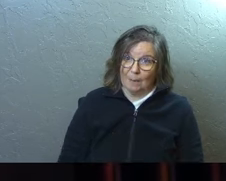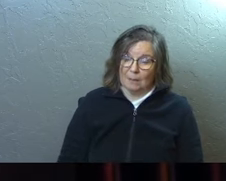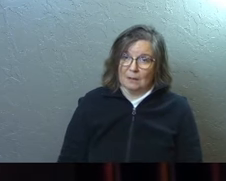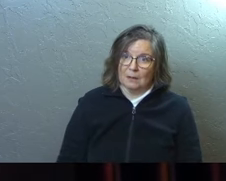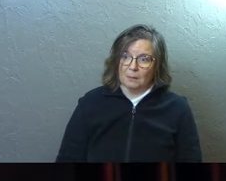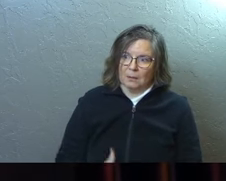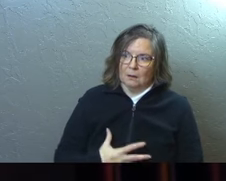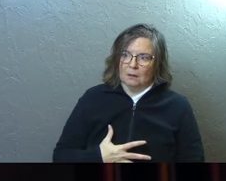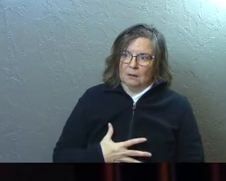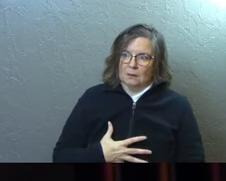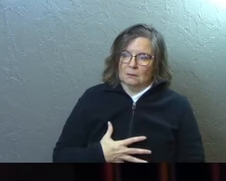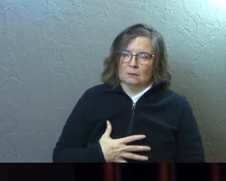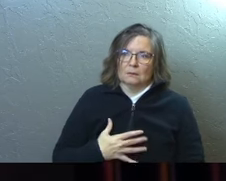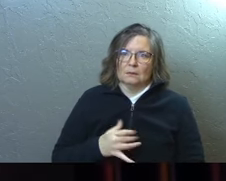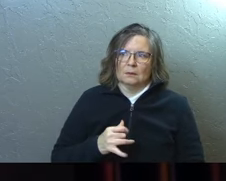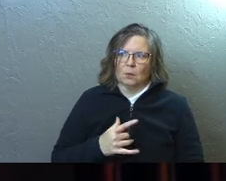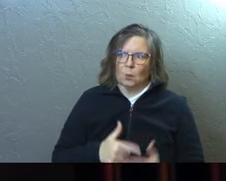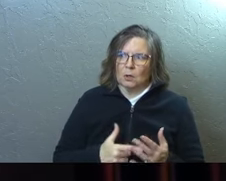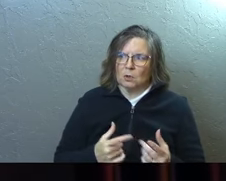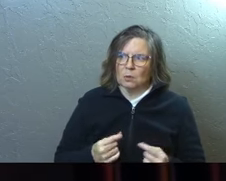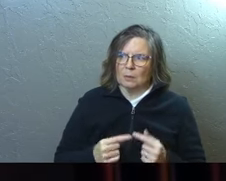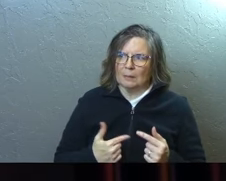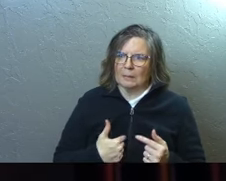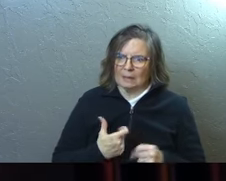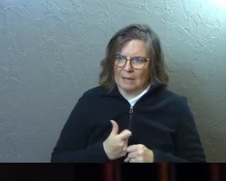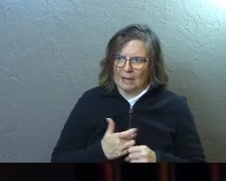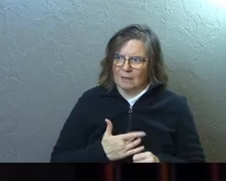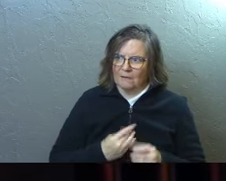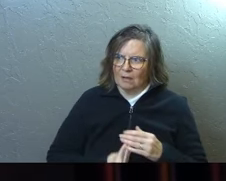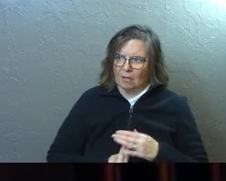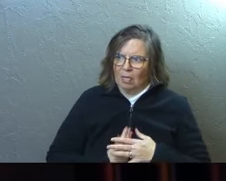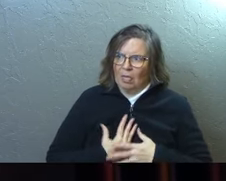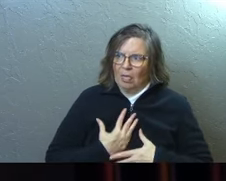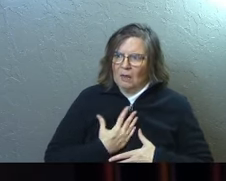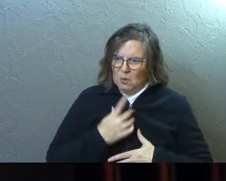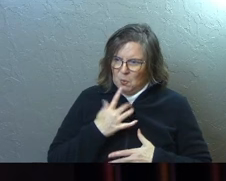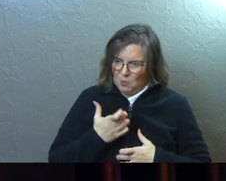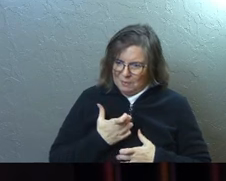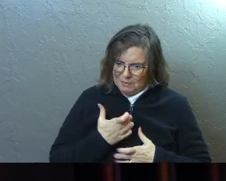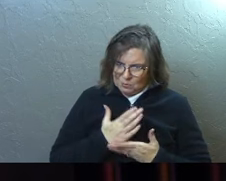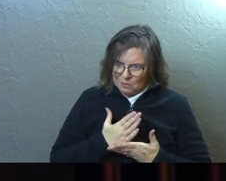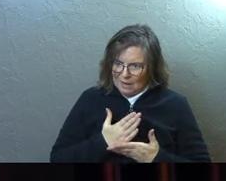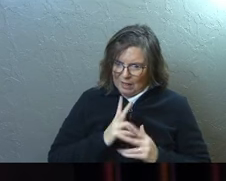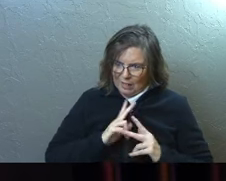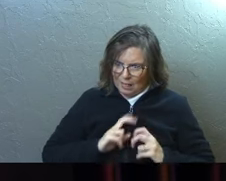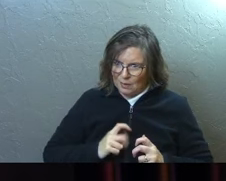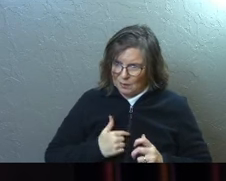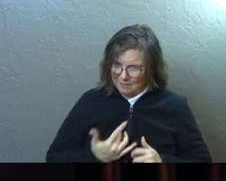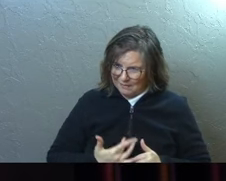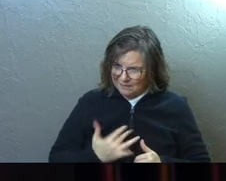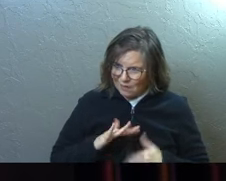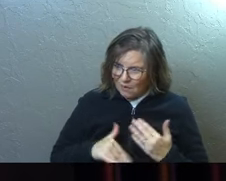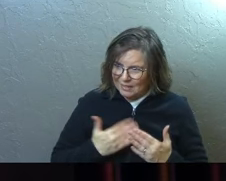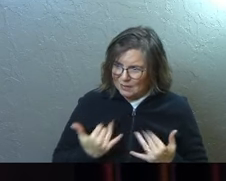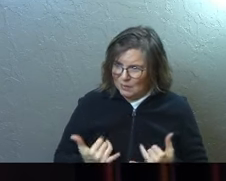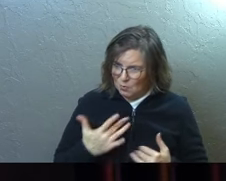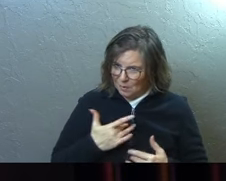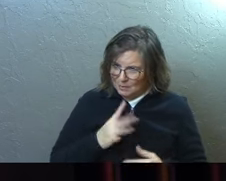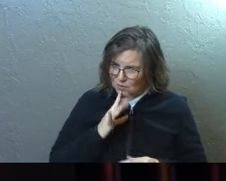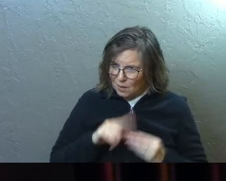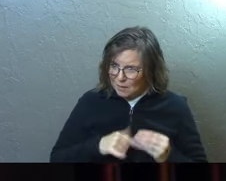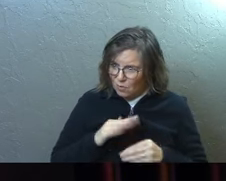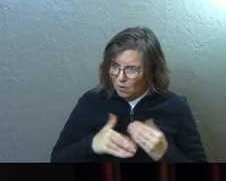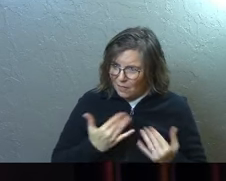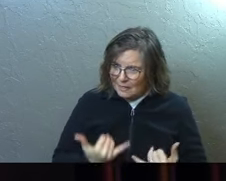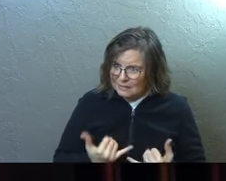right? Like, what are you doing to me right now? Like you really want me to stop? You really want me to feel all this? You really want me to